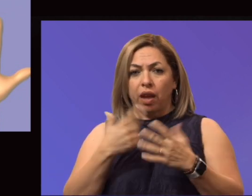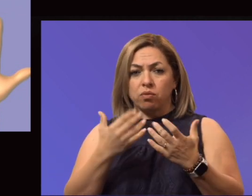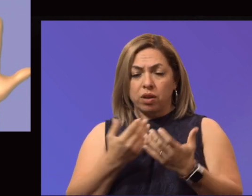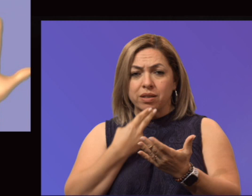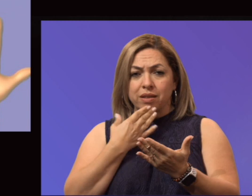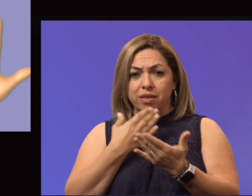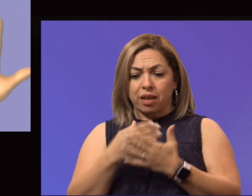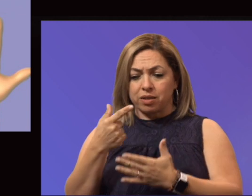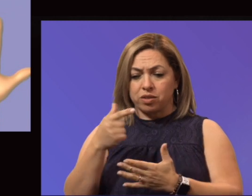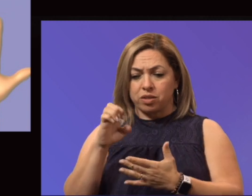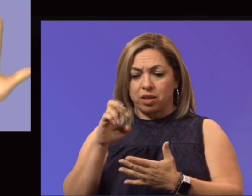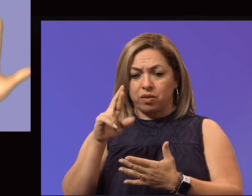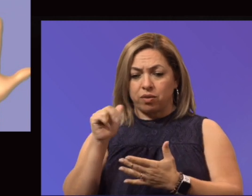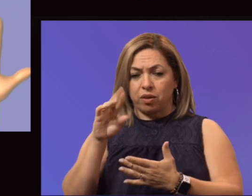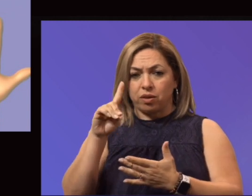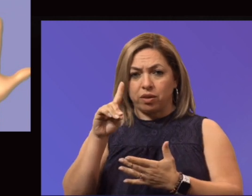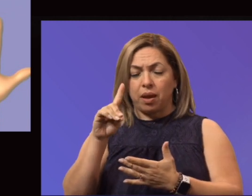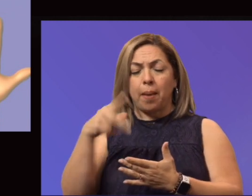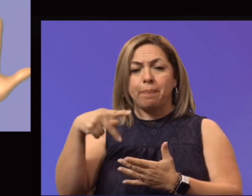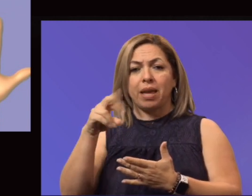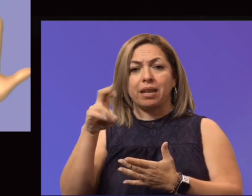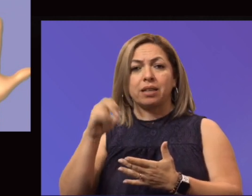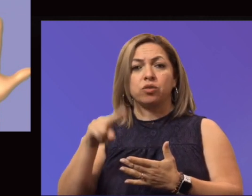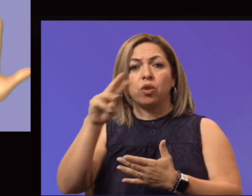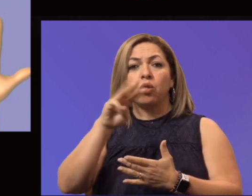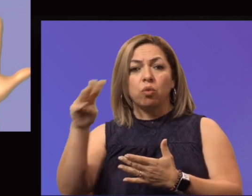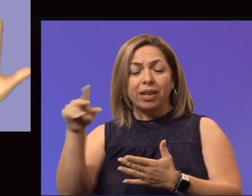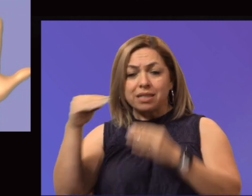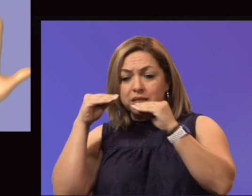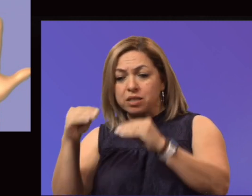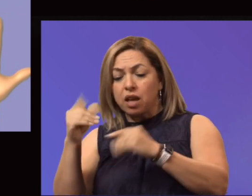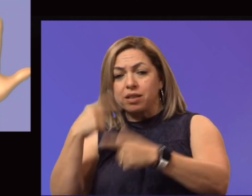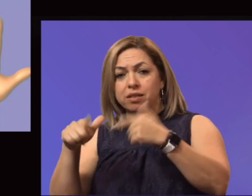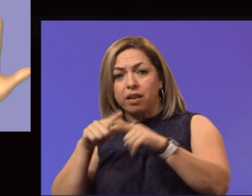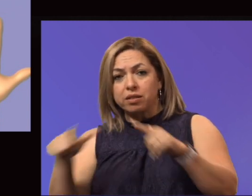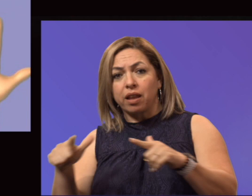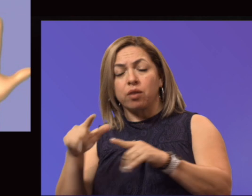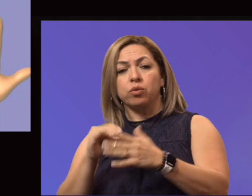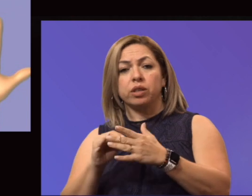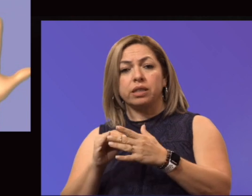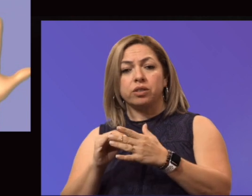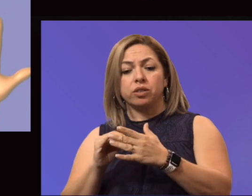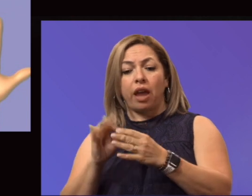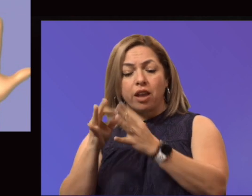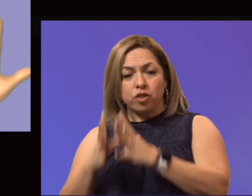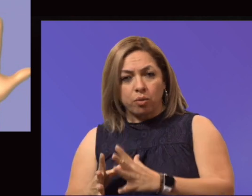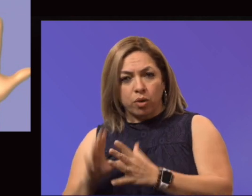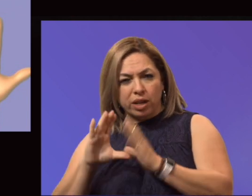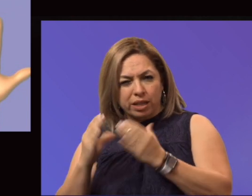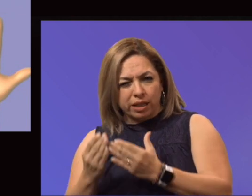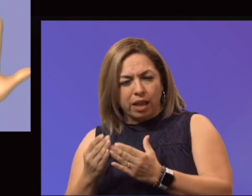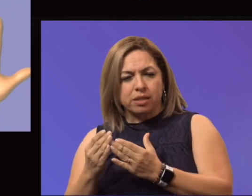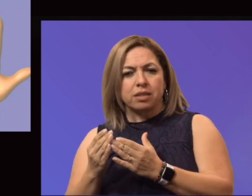Northwest Campus Coordinator. He taught two children's sign language interpreting courses for the Northwest Campus Library. Those took place